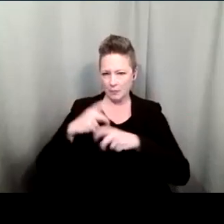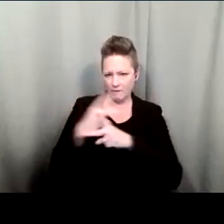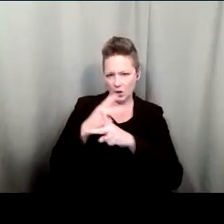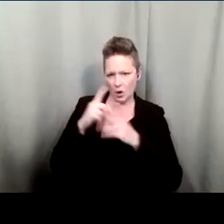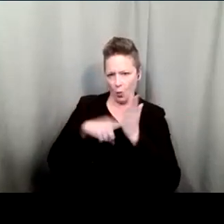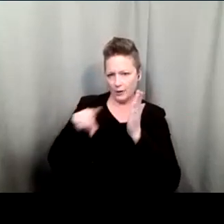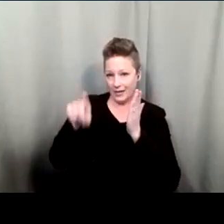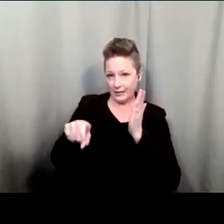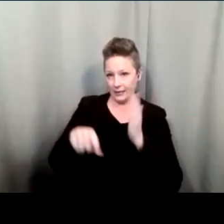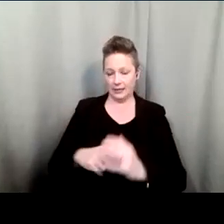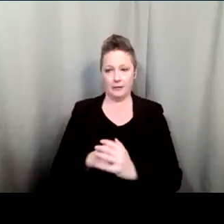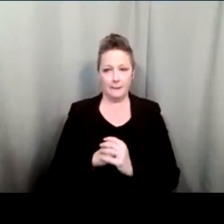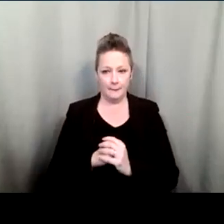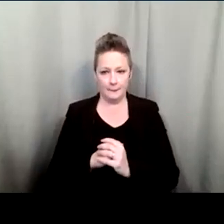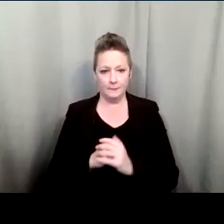next slide please